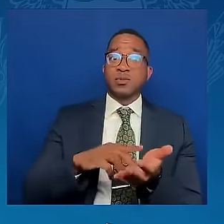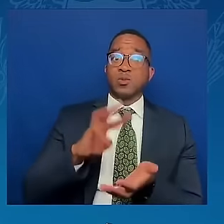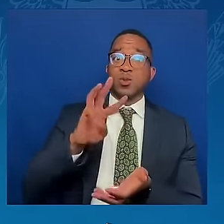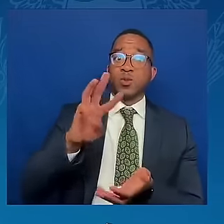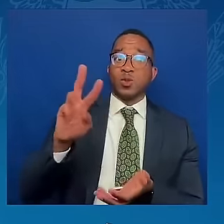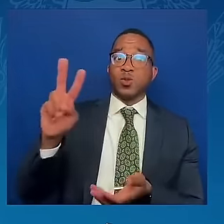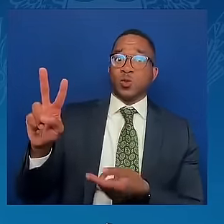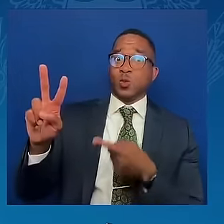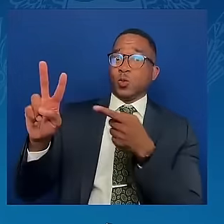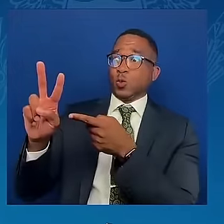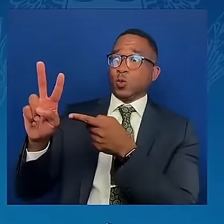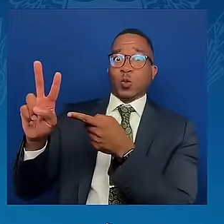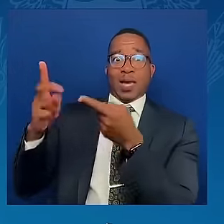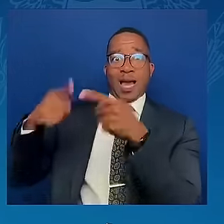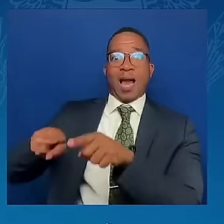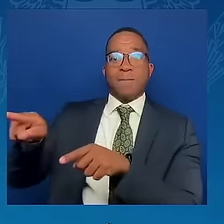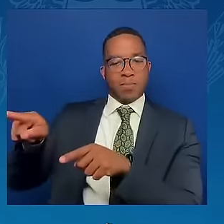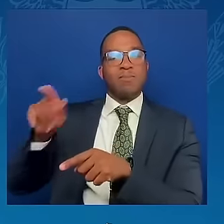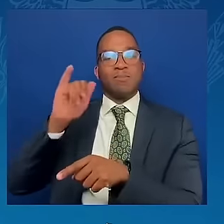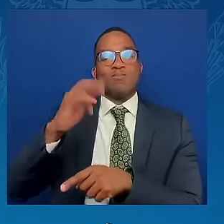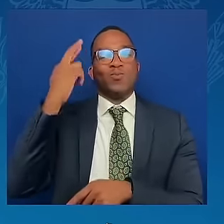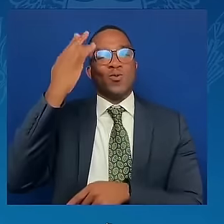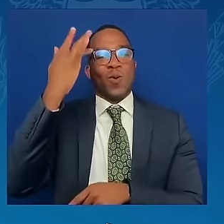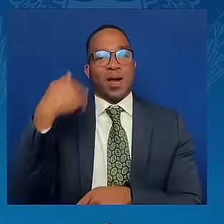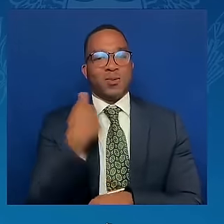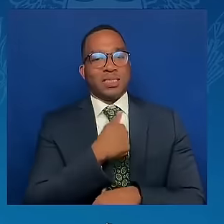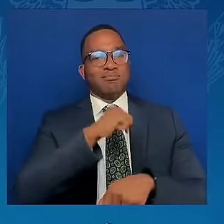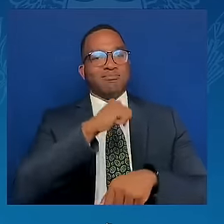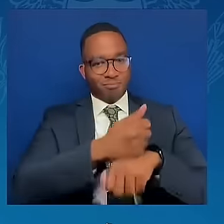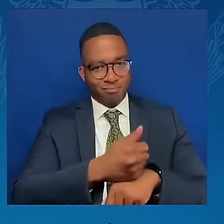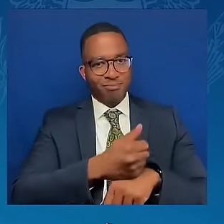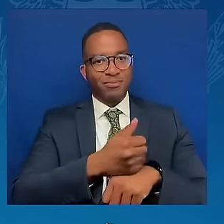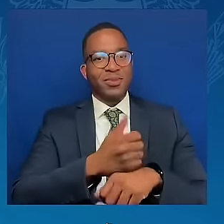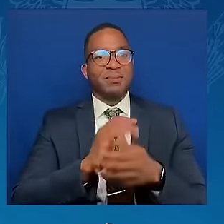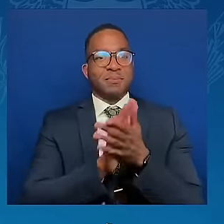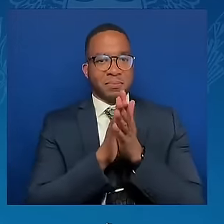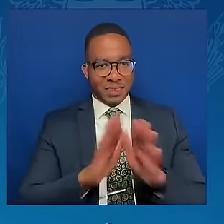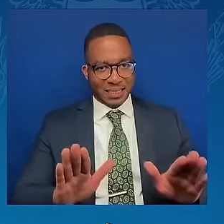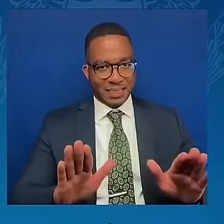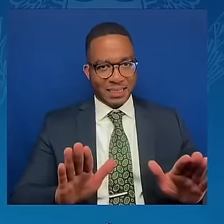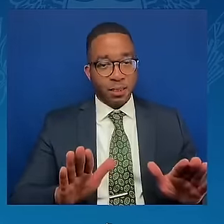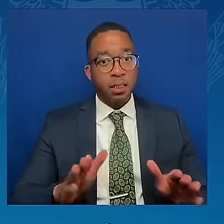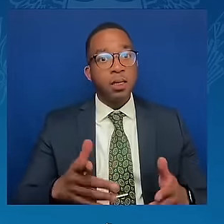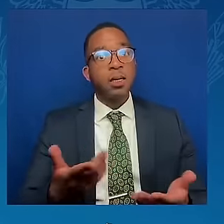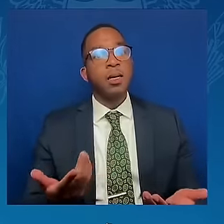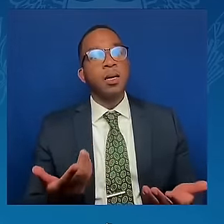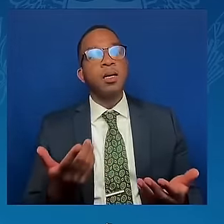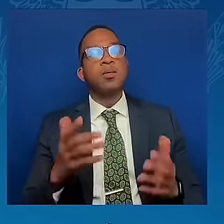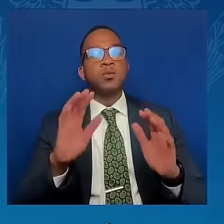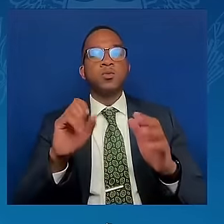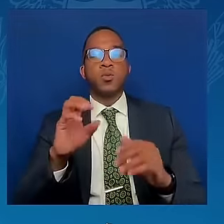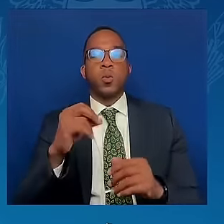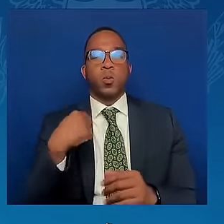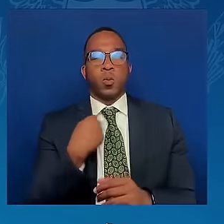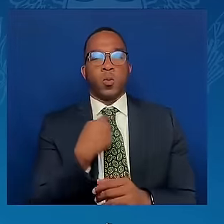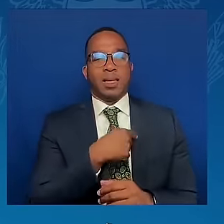And today, we need once again to light that beacon of hope for global peace and security.